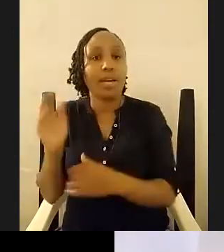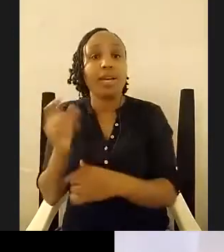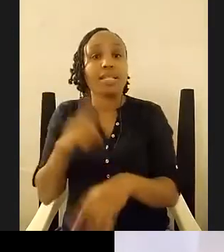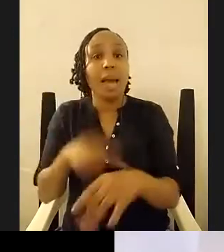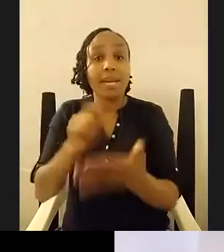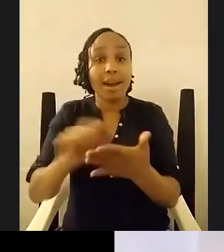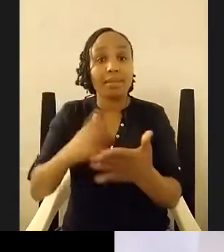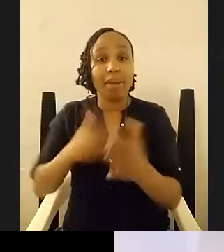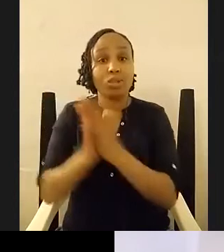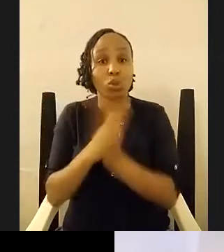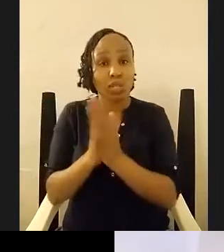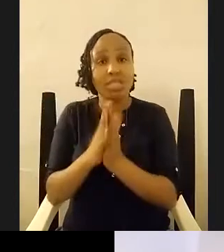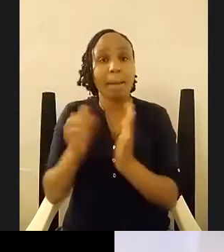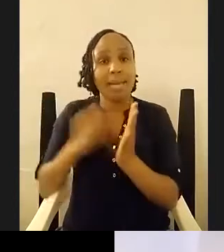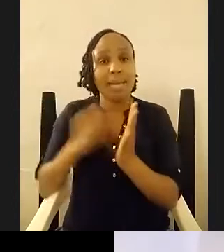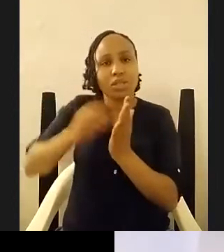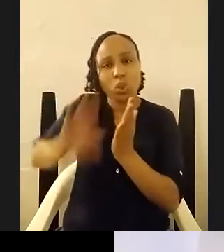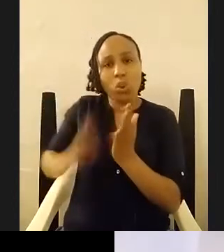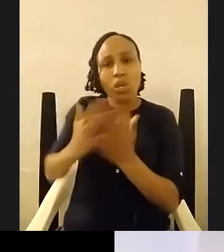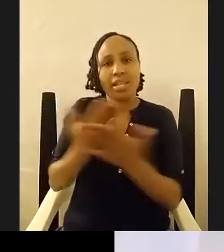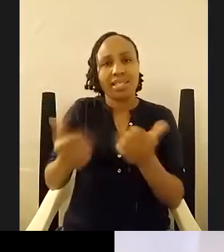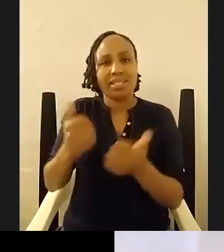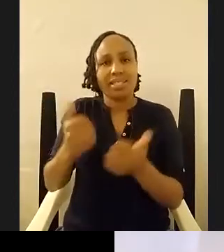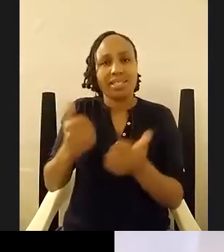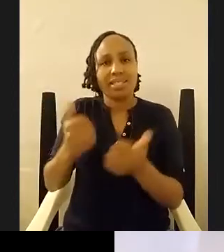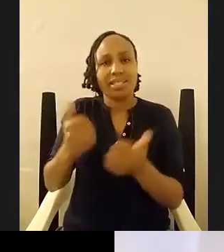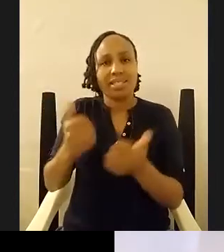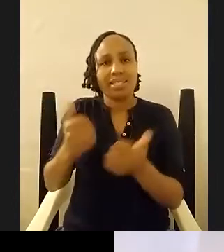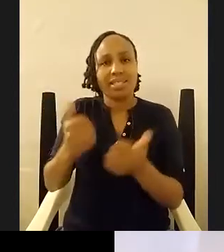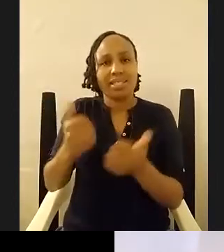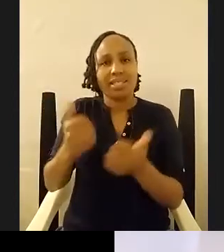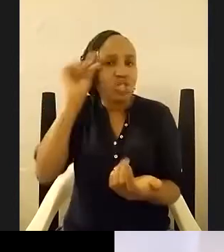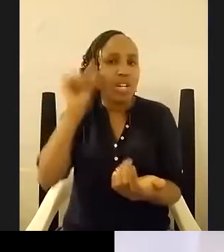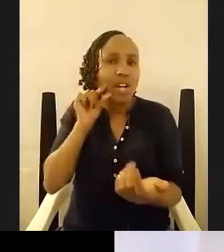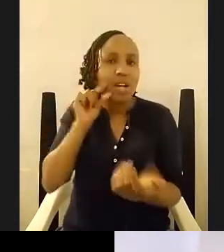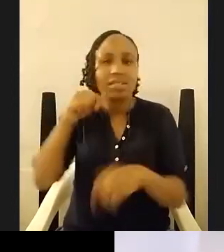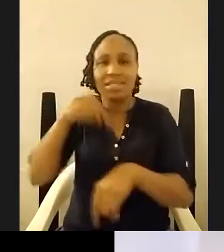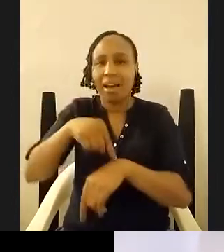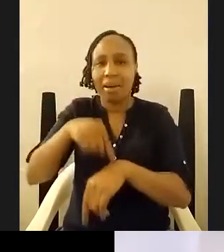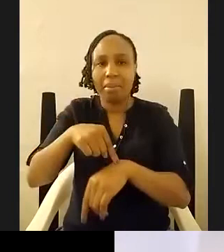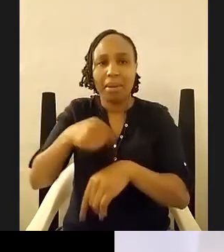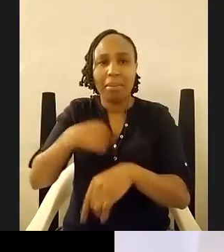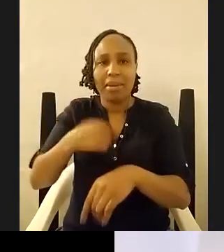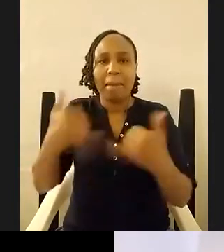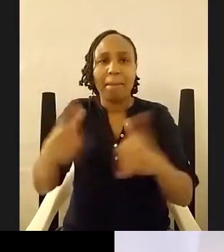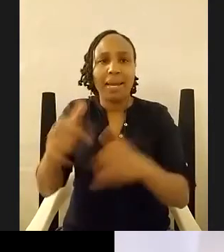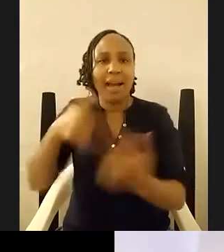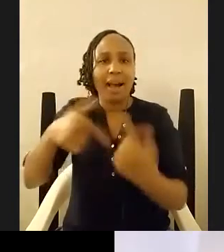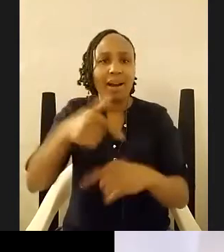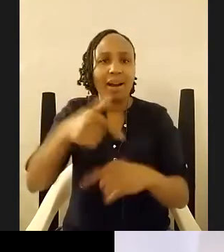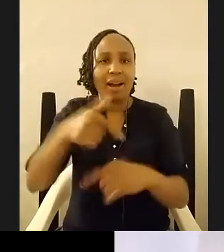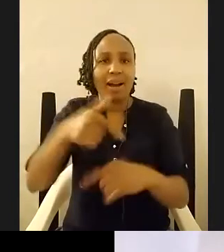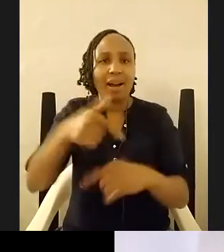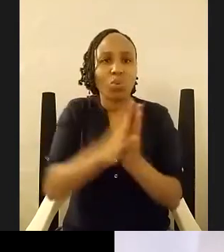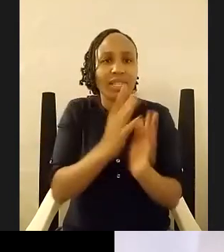things like gender i tend to exclude things like time i tend to play around with certain elements just so yeah it is not